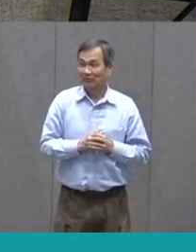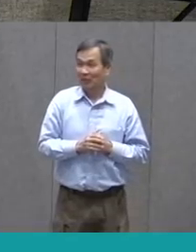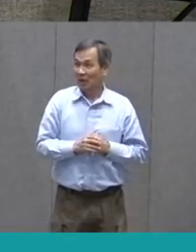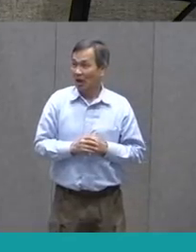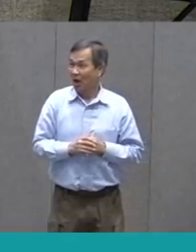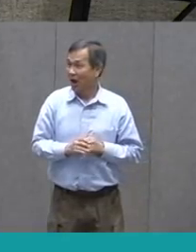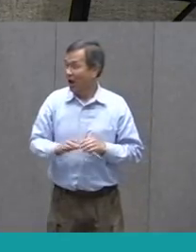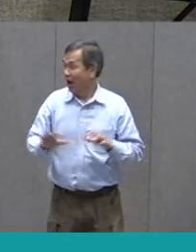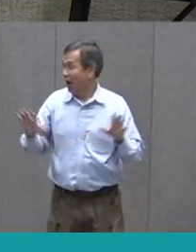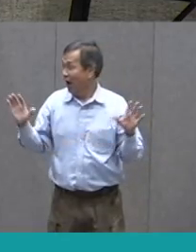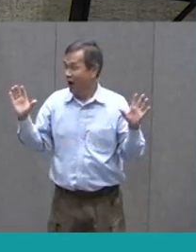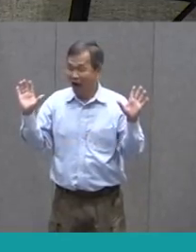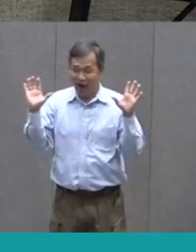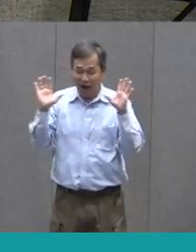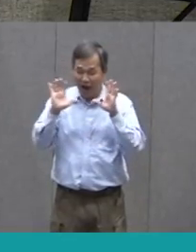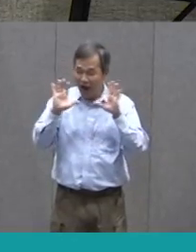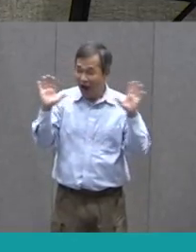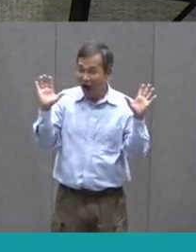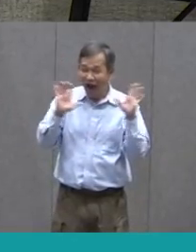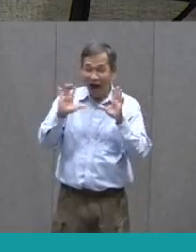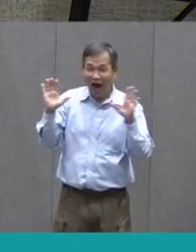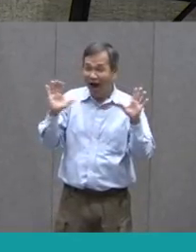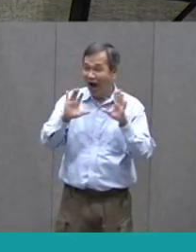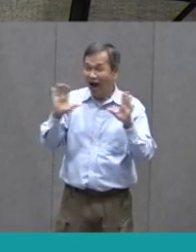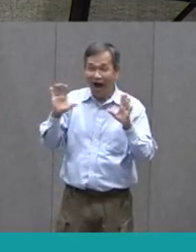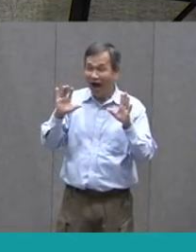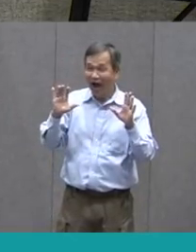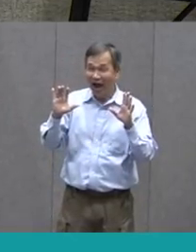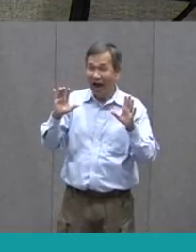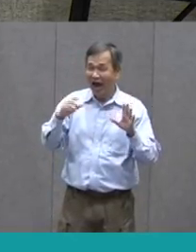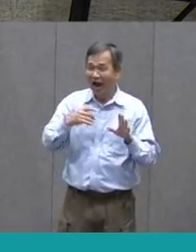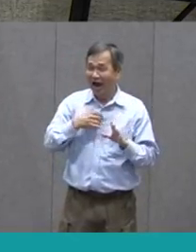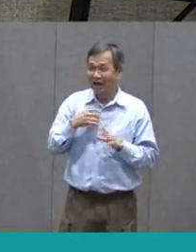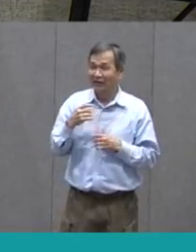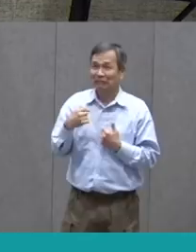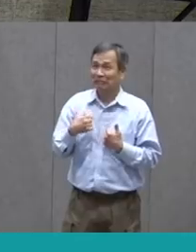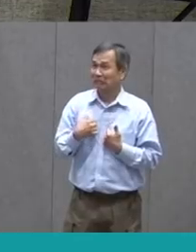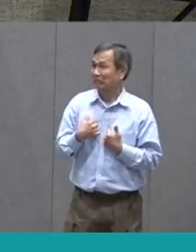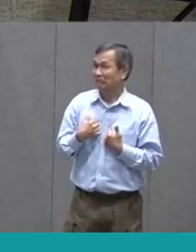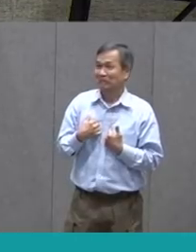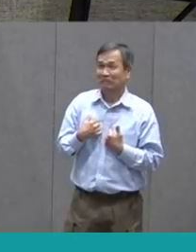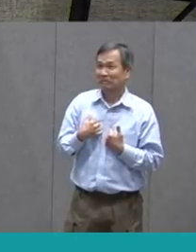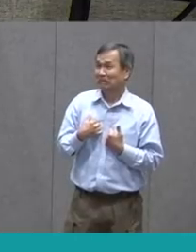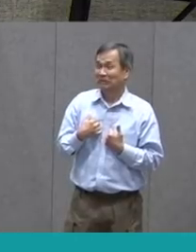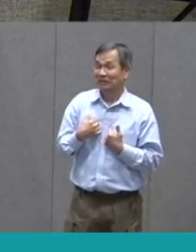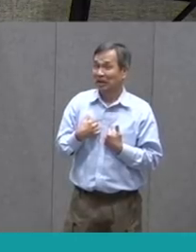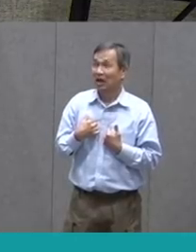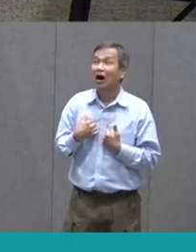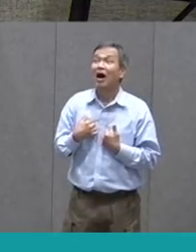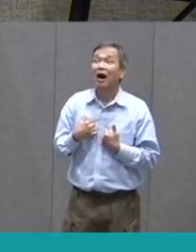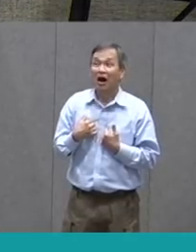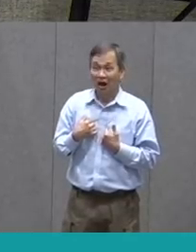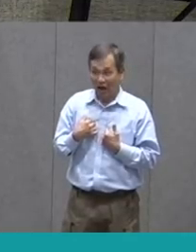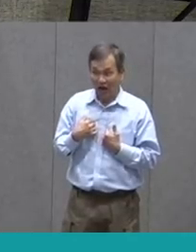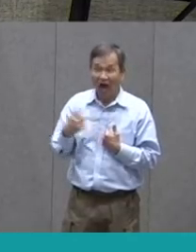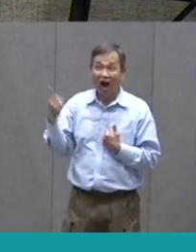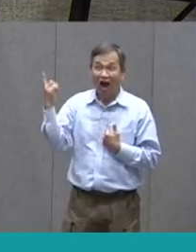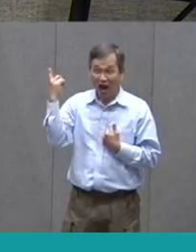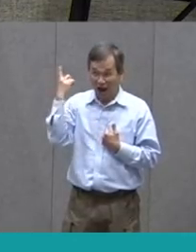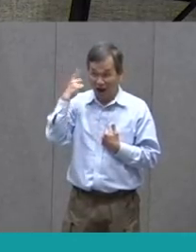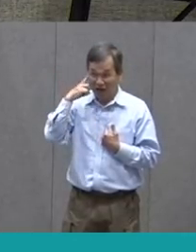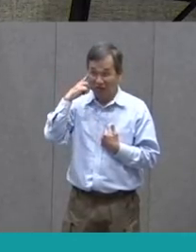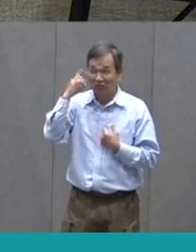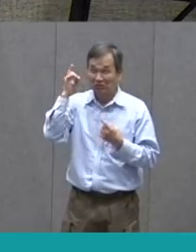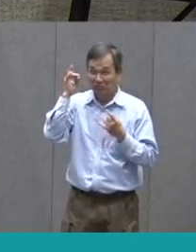Oh, no! Said the little fly. For I have often heard it